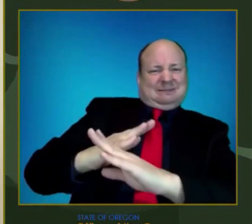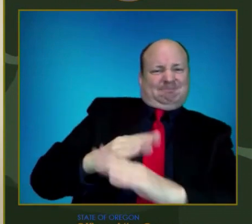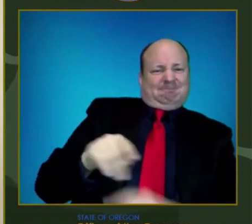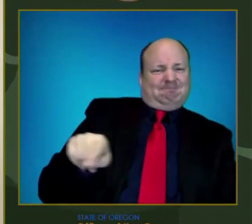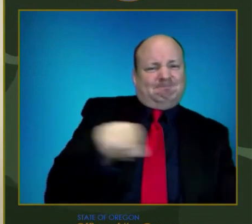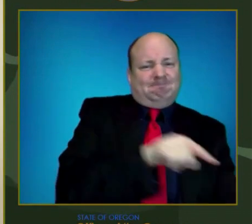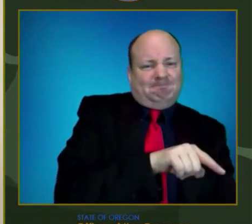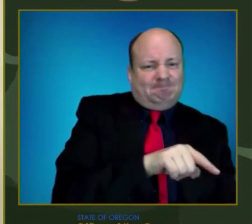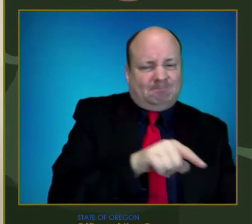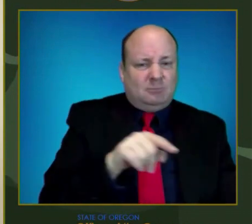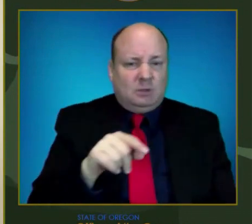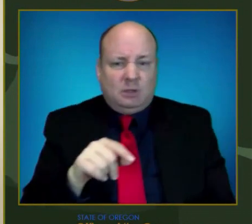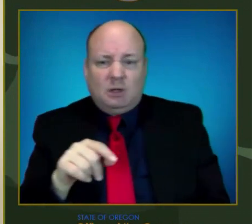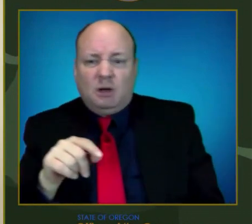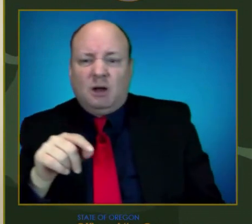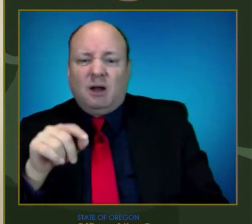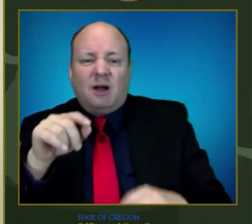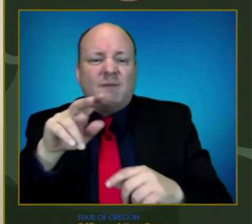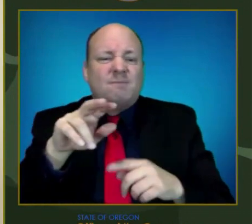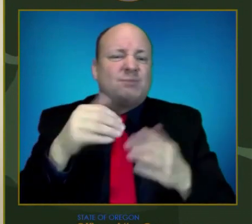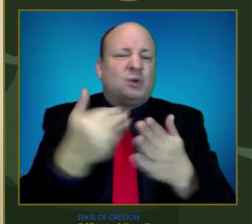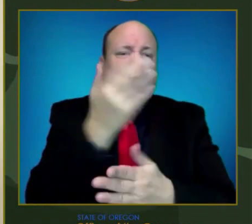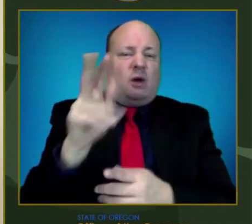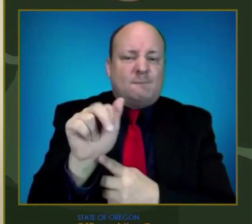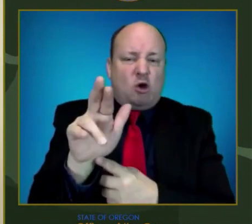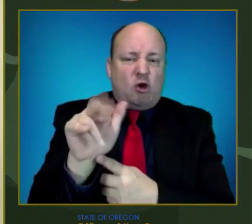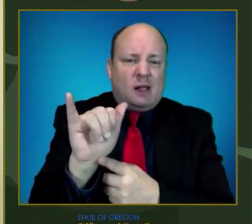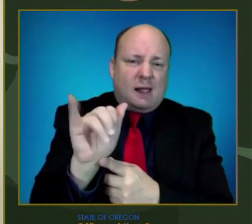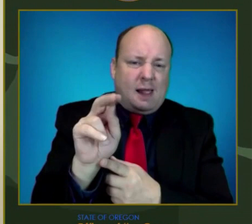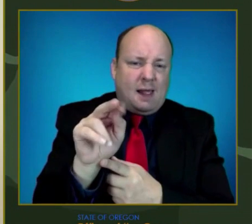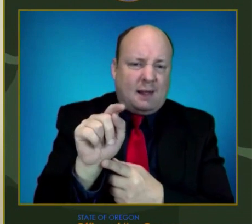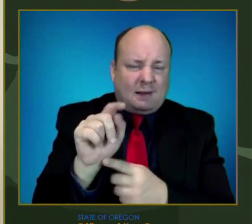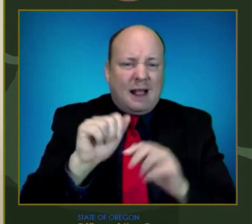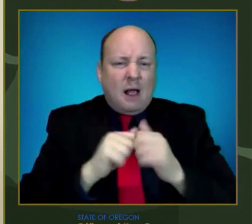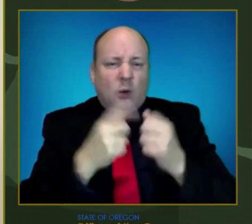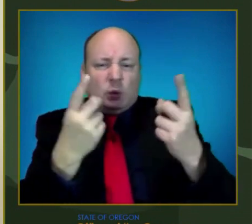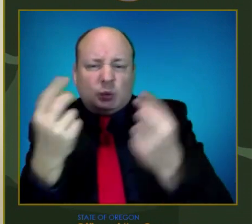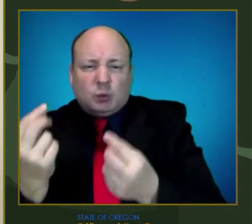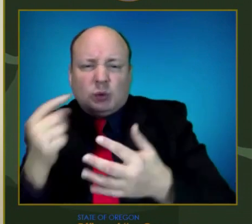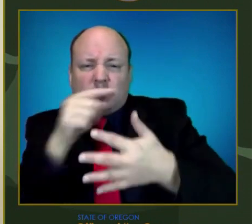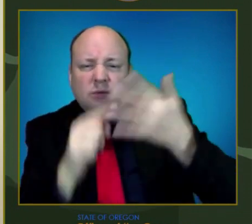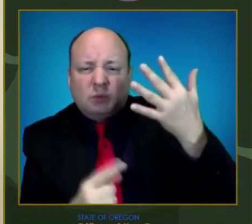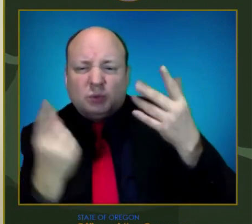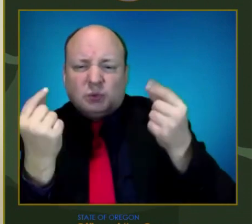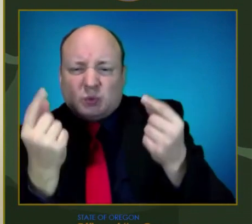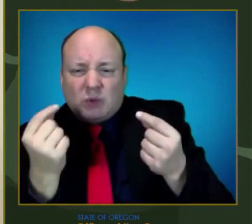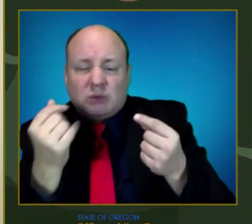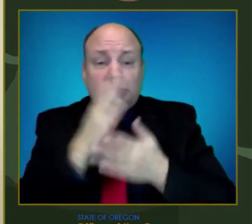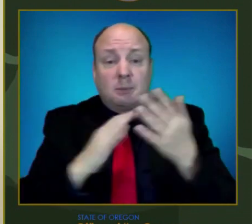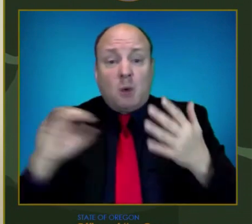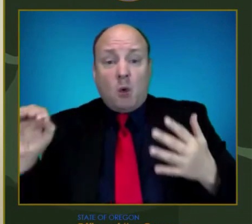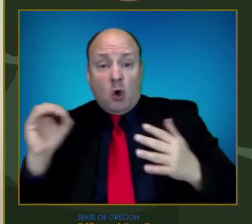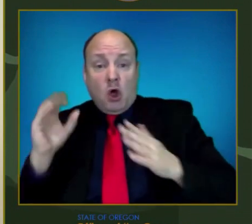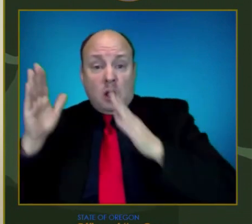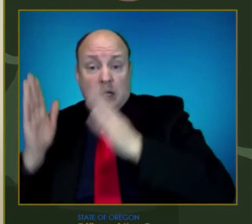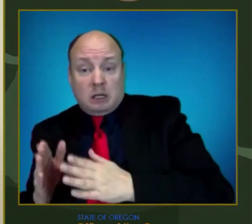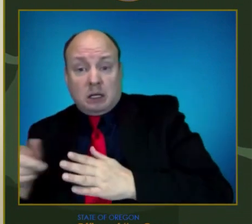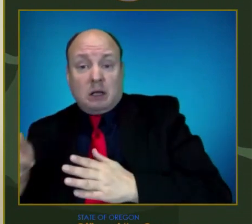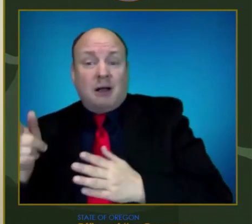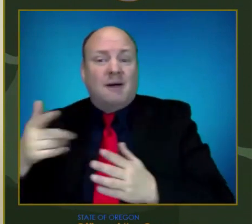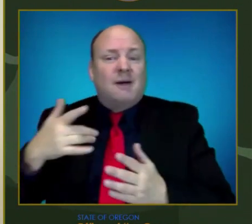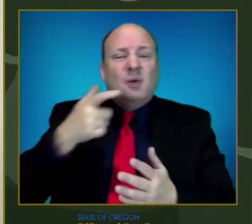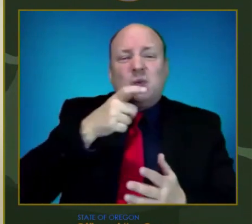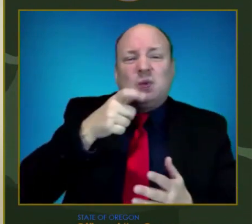to make sure our most vulnerable Oregonians have access to booster shots and to make sure we are ready to